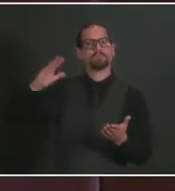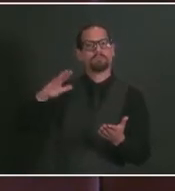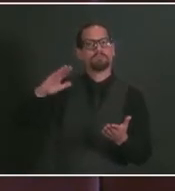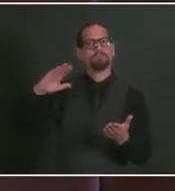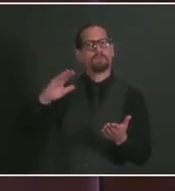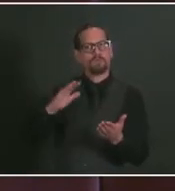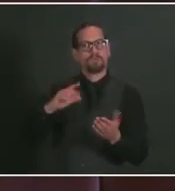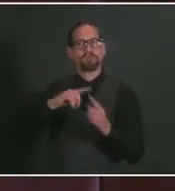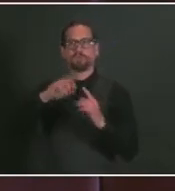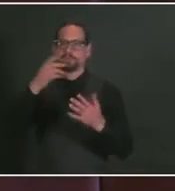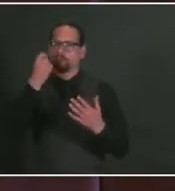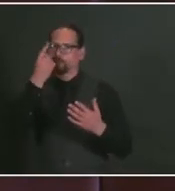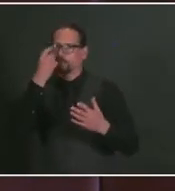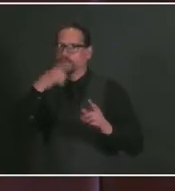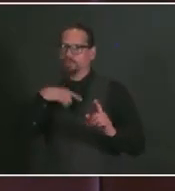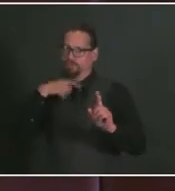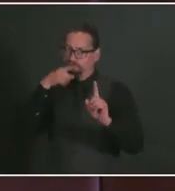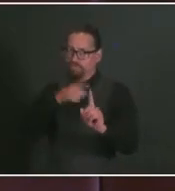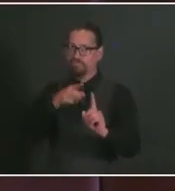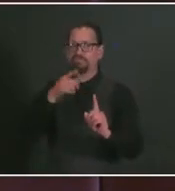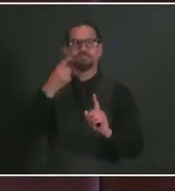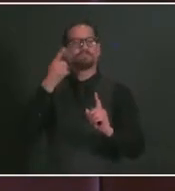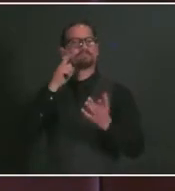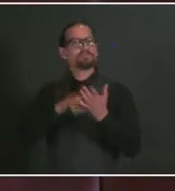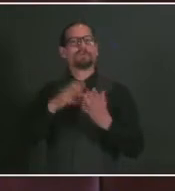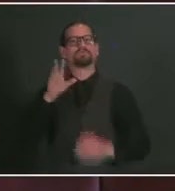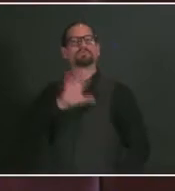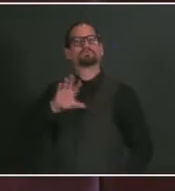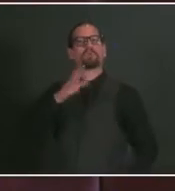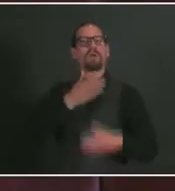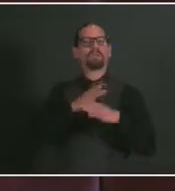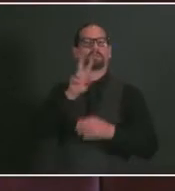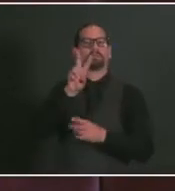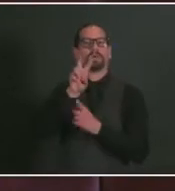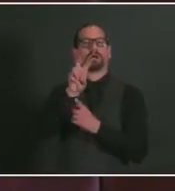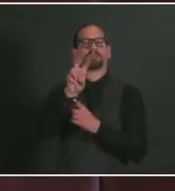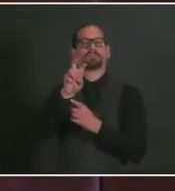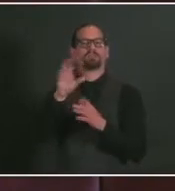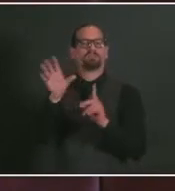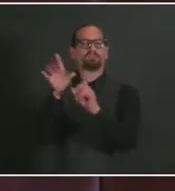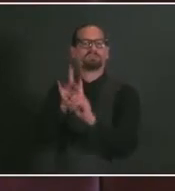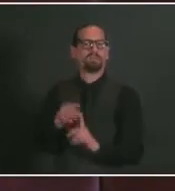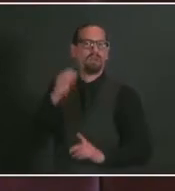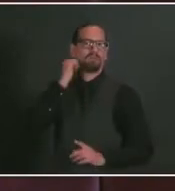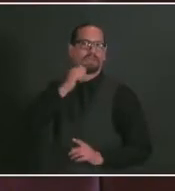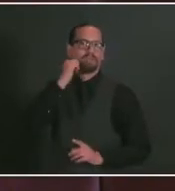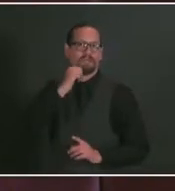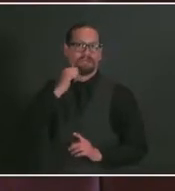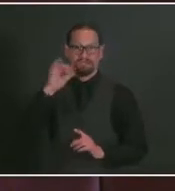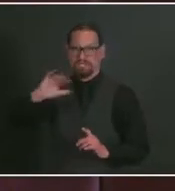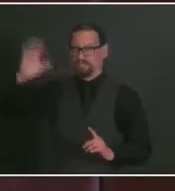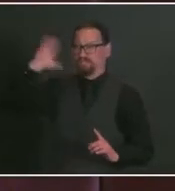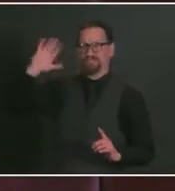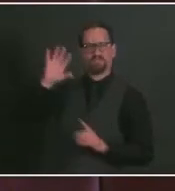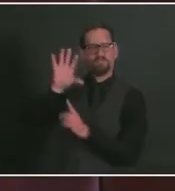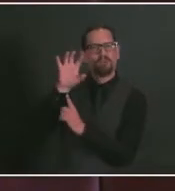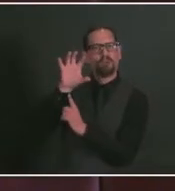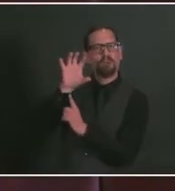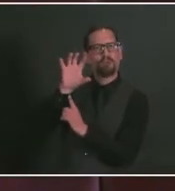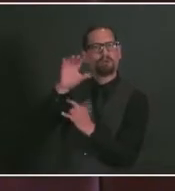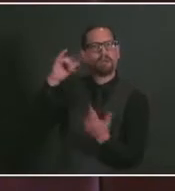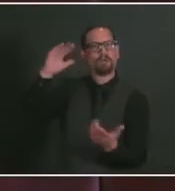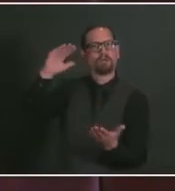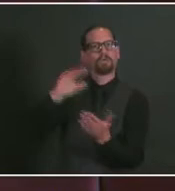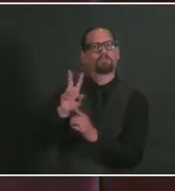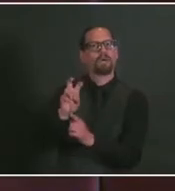but it's not that 500 cases that we were identifying five or six weeks ago. So, again, good news. And one of the reasons for this